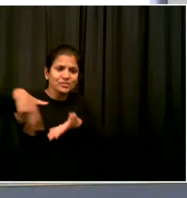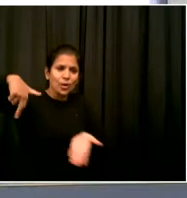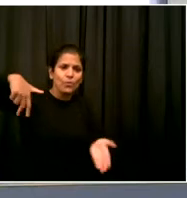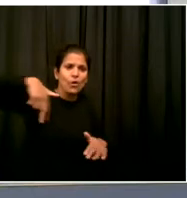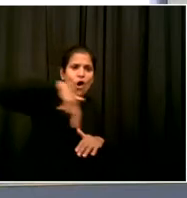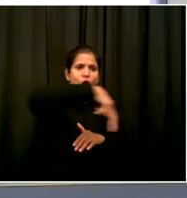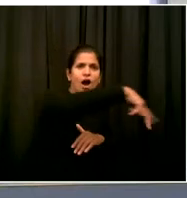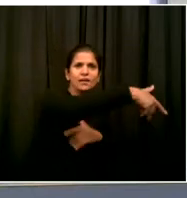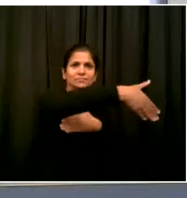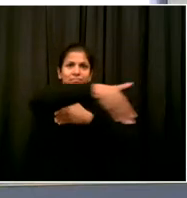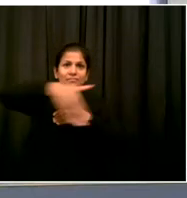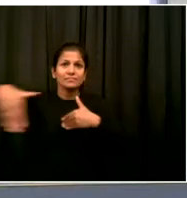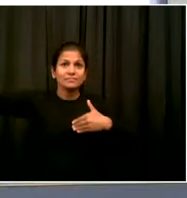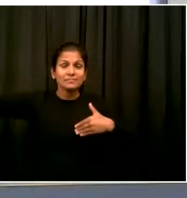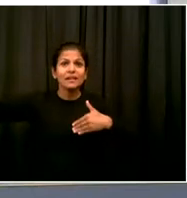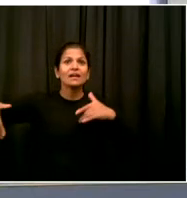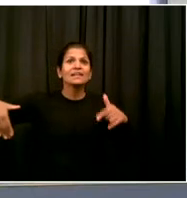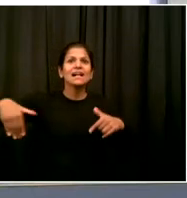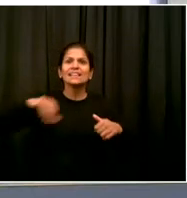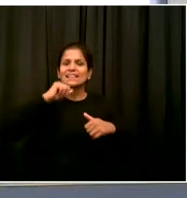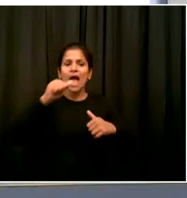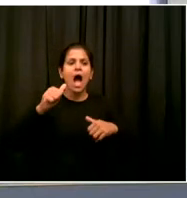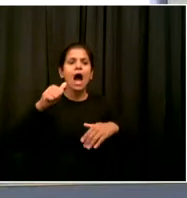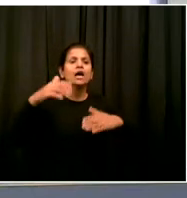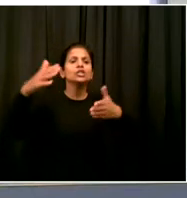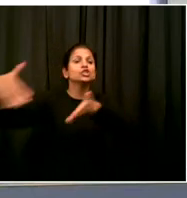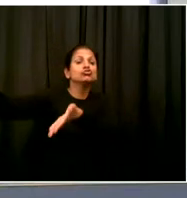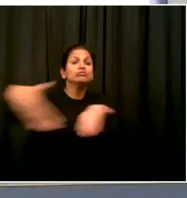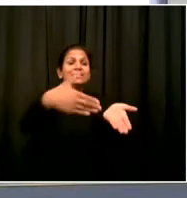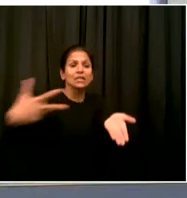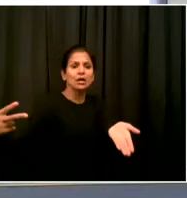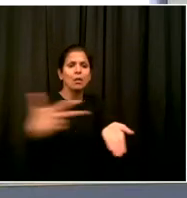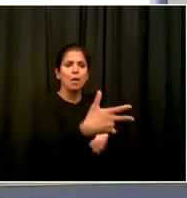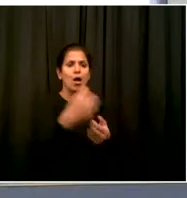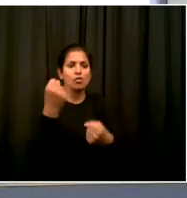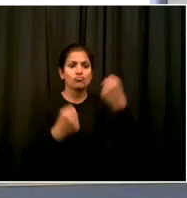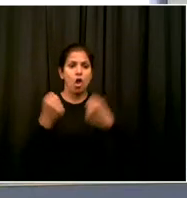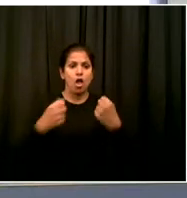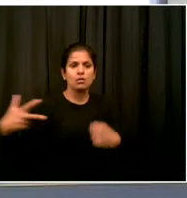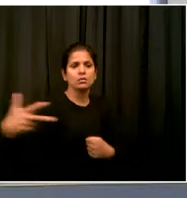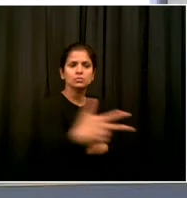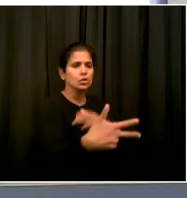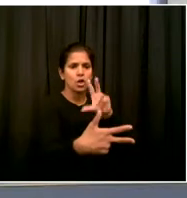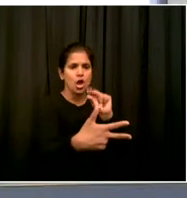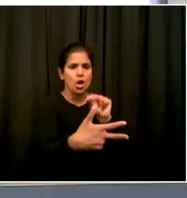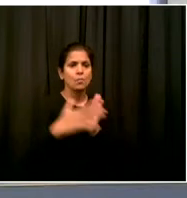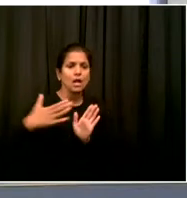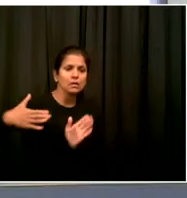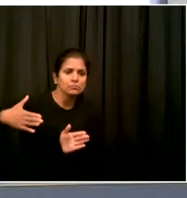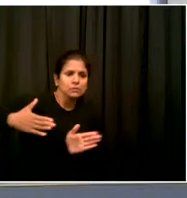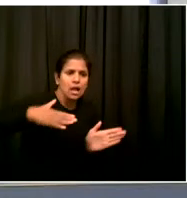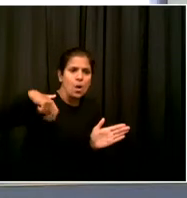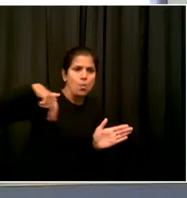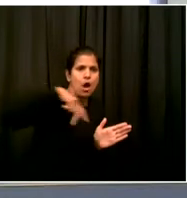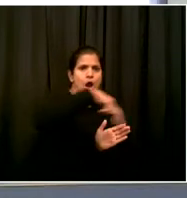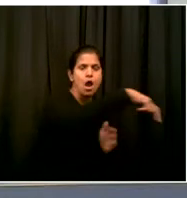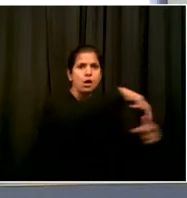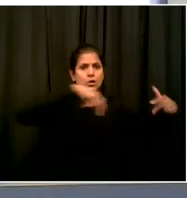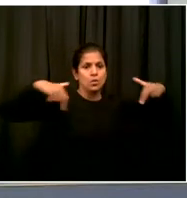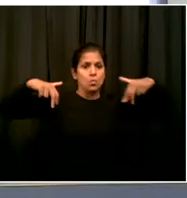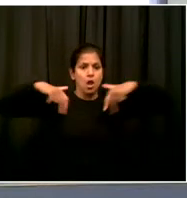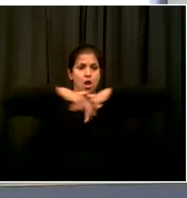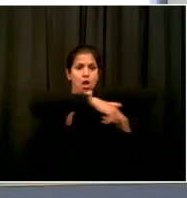about five feet directly from the building, five feet out as well as five feet high. As I mentioned before, at all times,